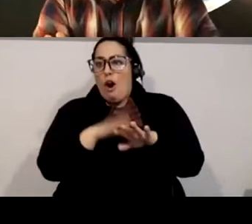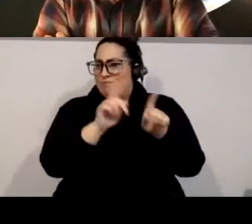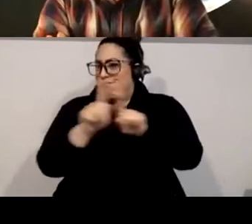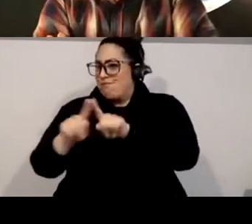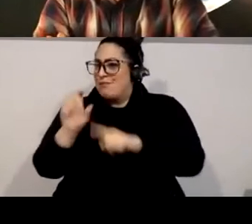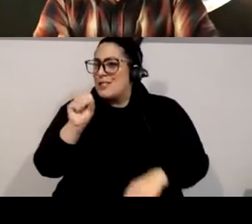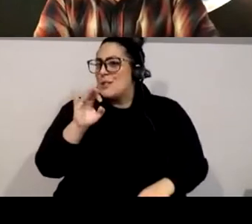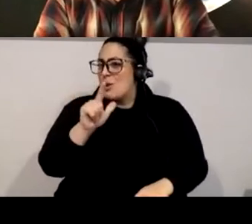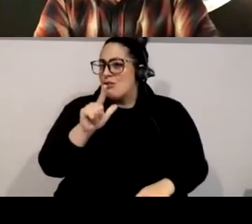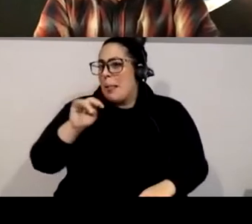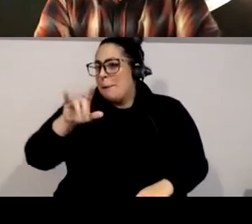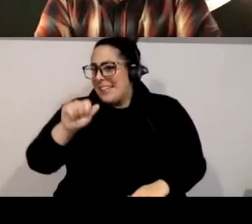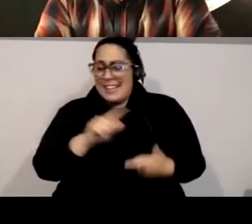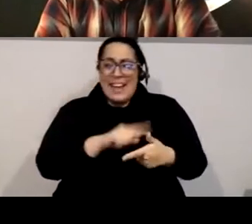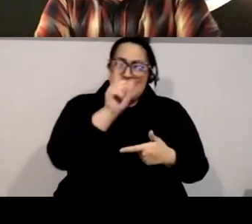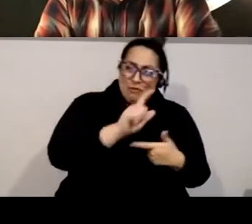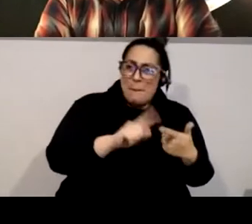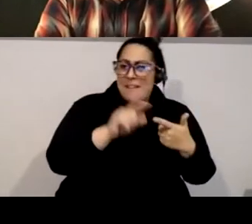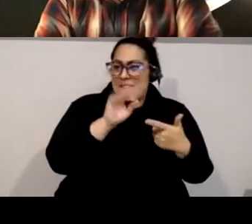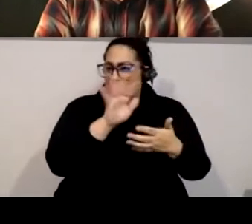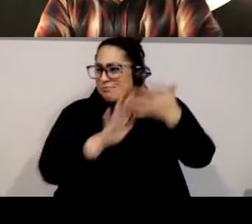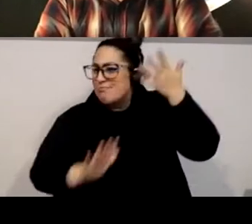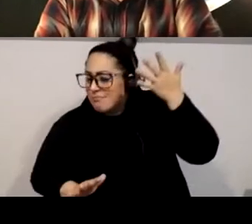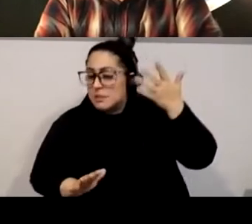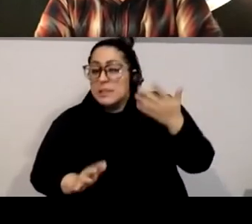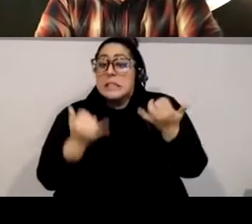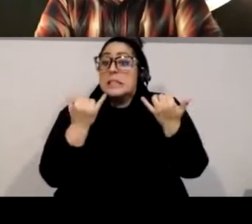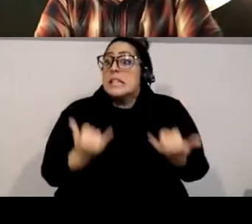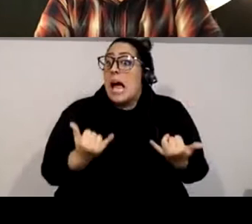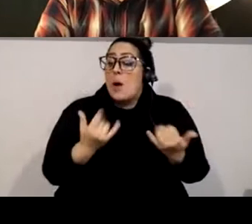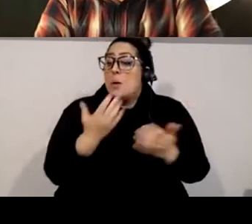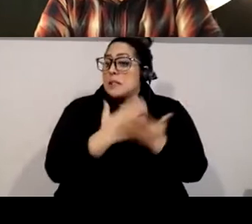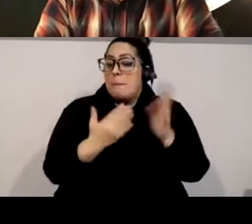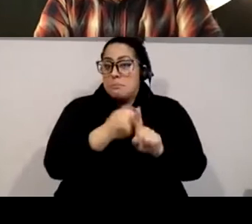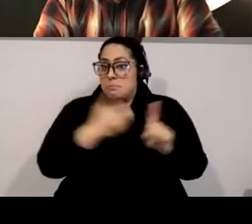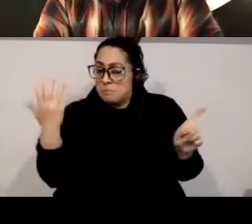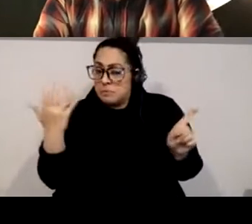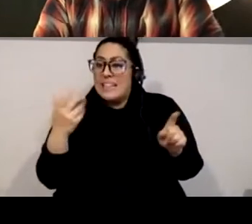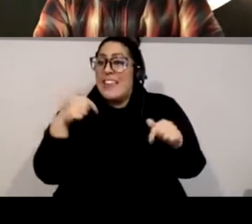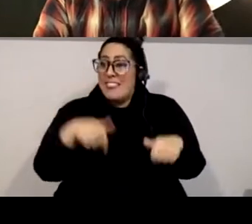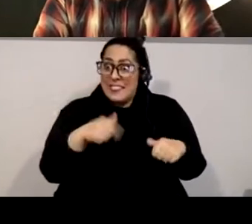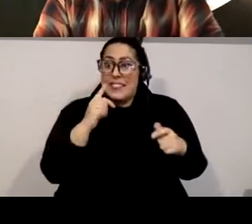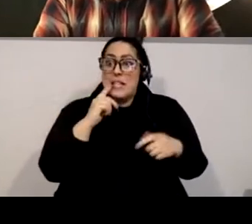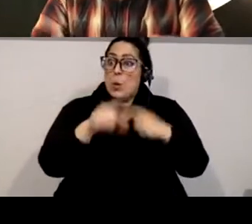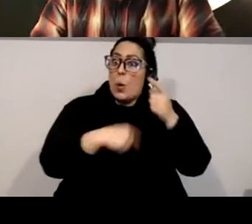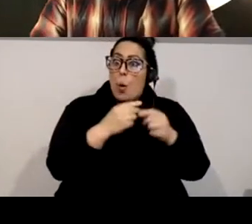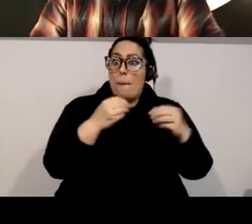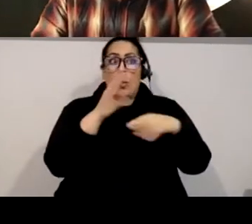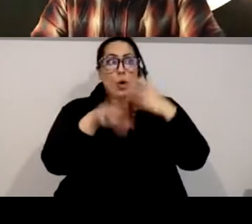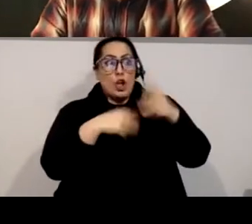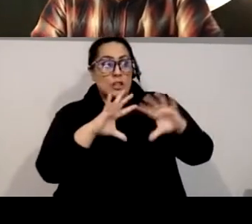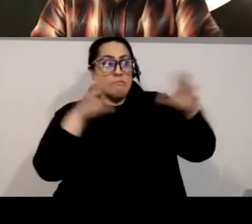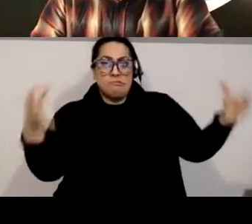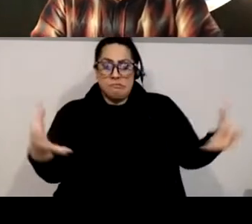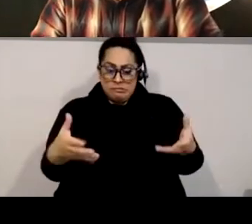platforms. So just some background on tonight's conversation. In an increasingly globalized world, and one that is simultaneously localized